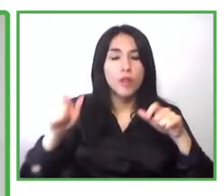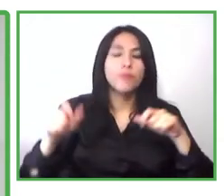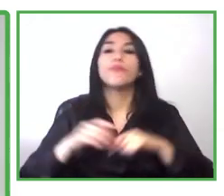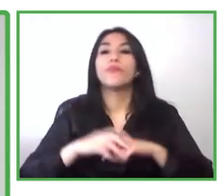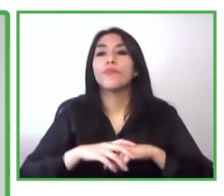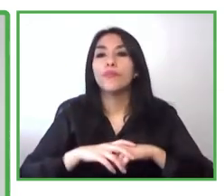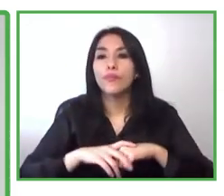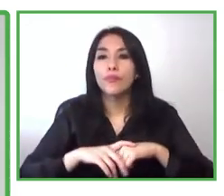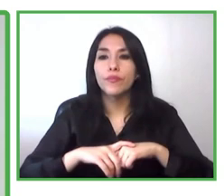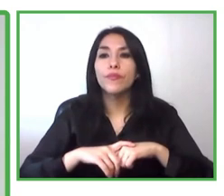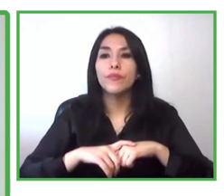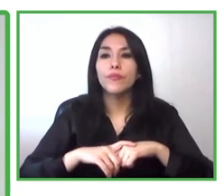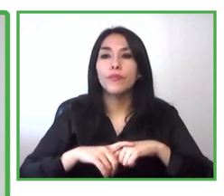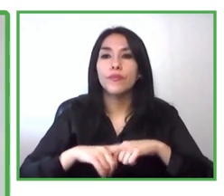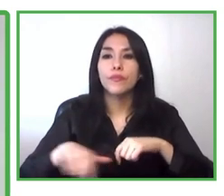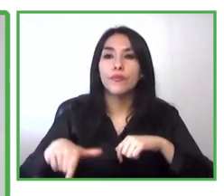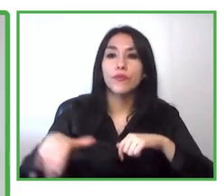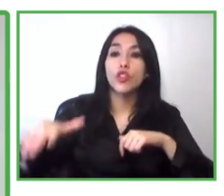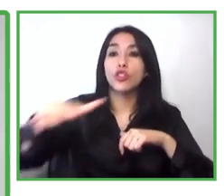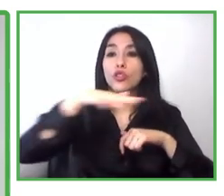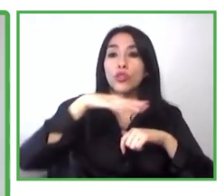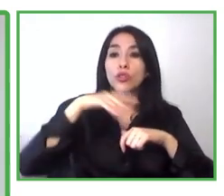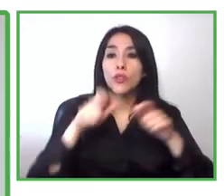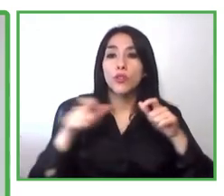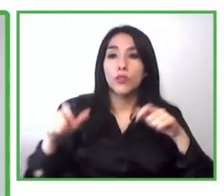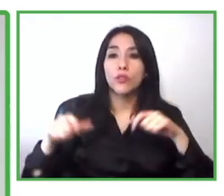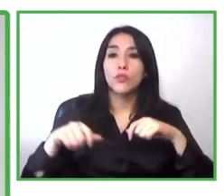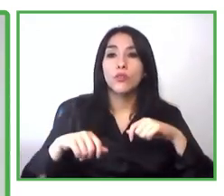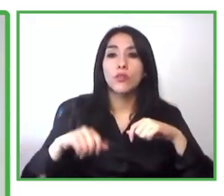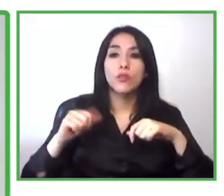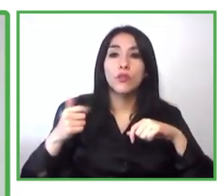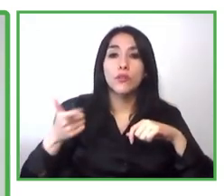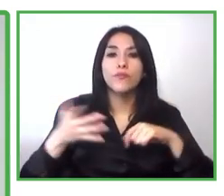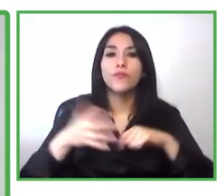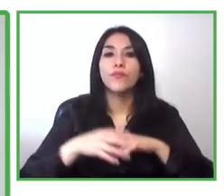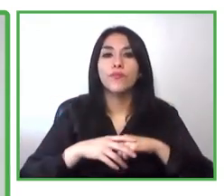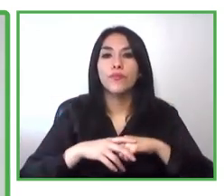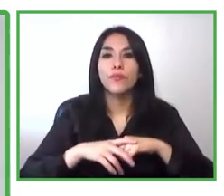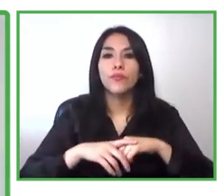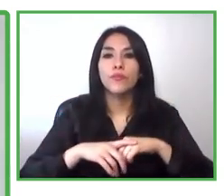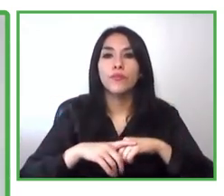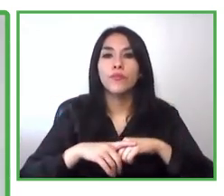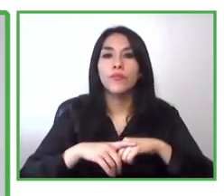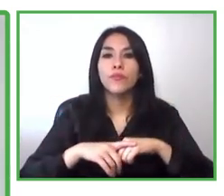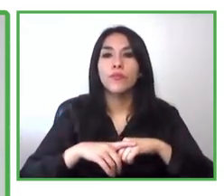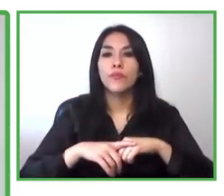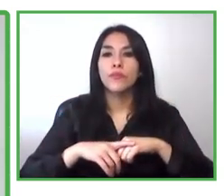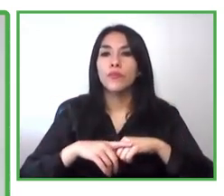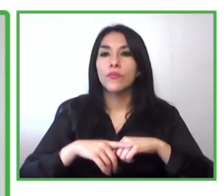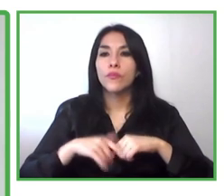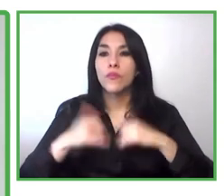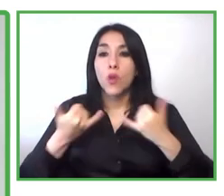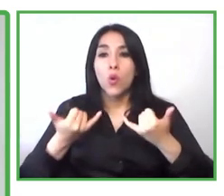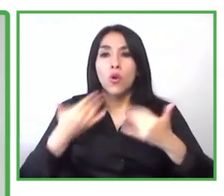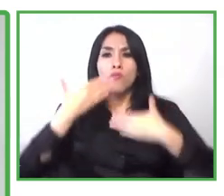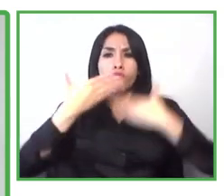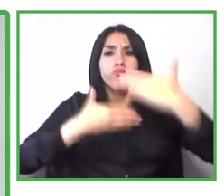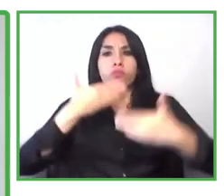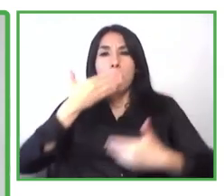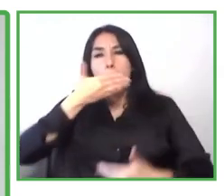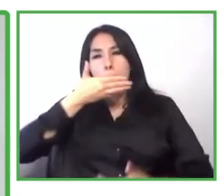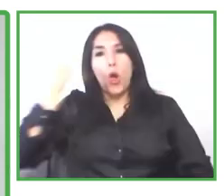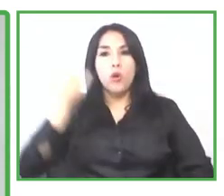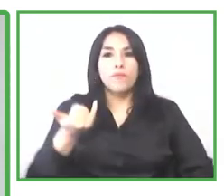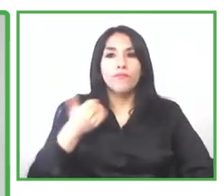society in the the people from that are have disabilities can have better results with